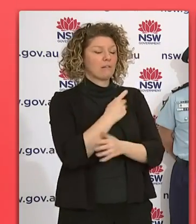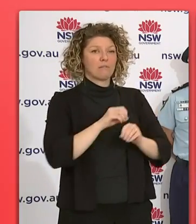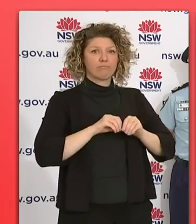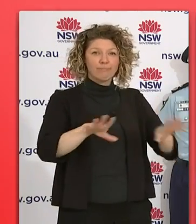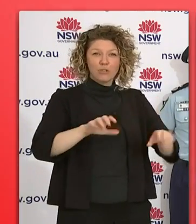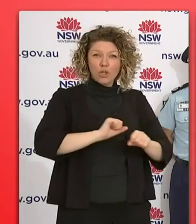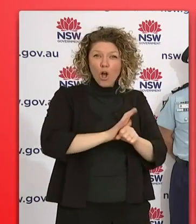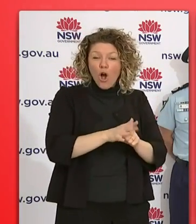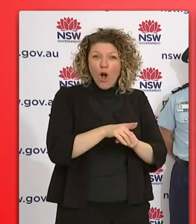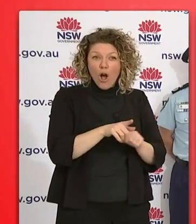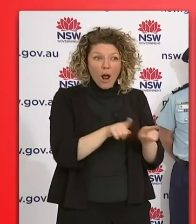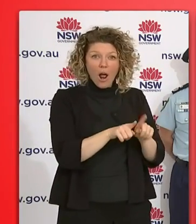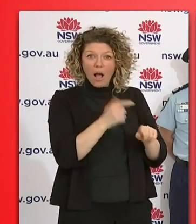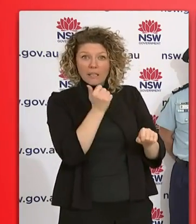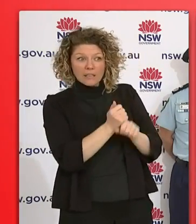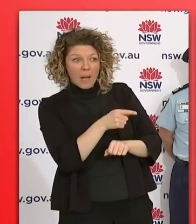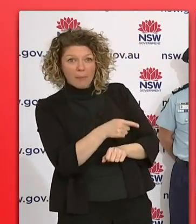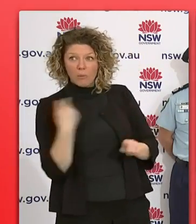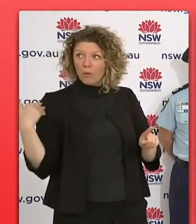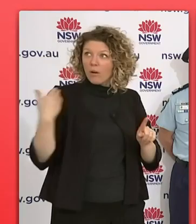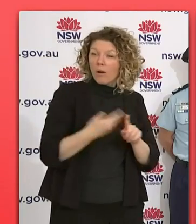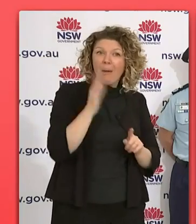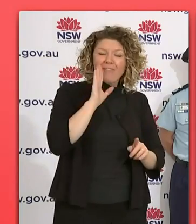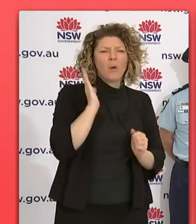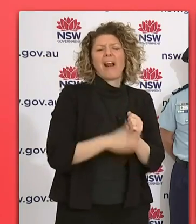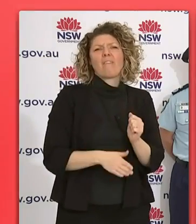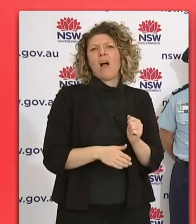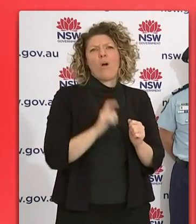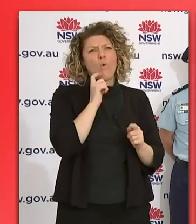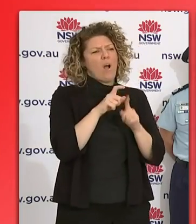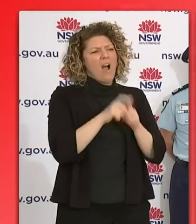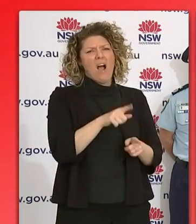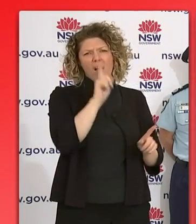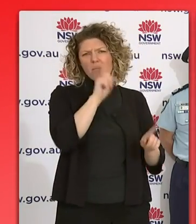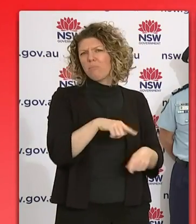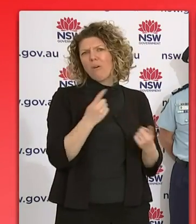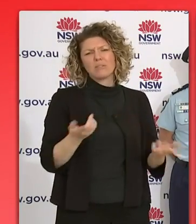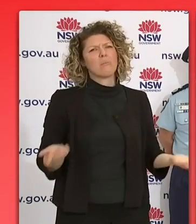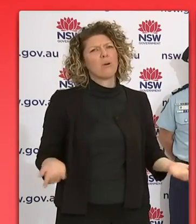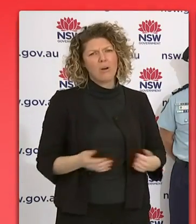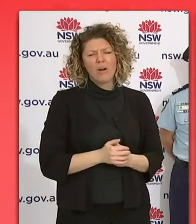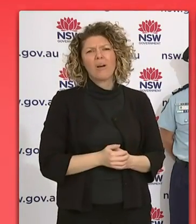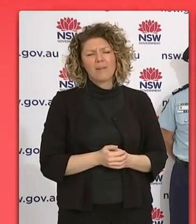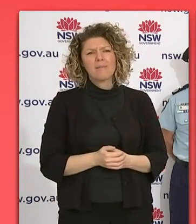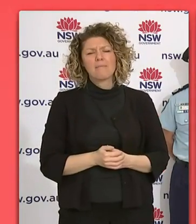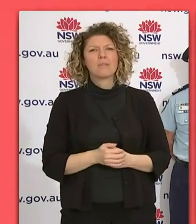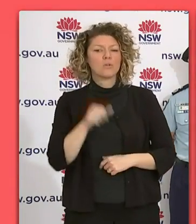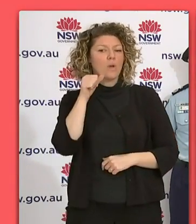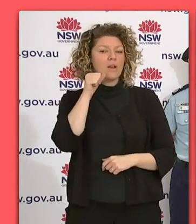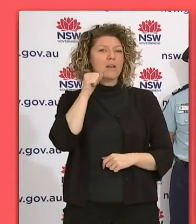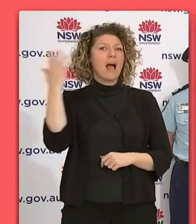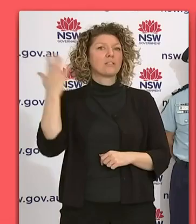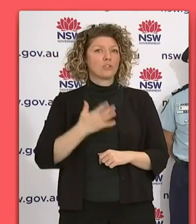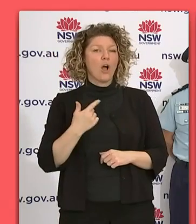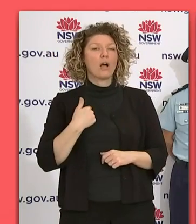outbreak of something that is a one in 100 year virus is certainly going to be a challenge for them. So the night before last I